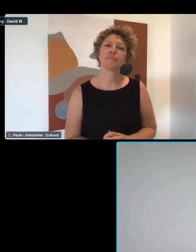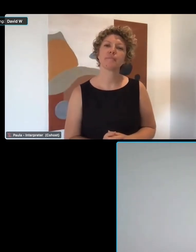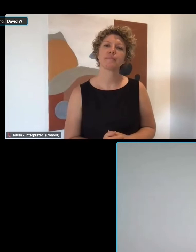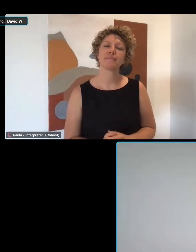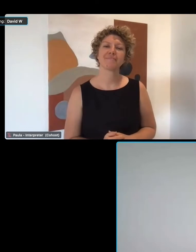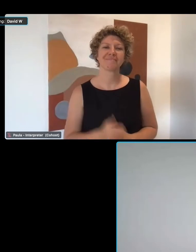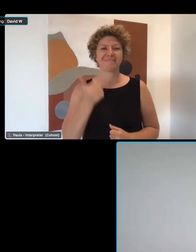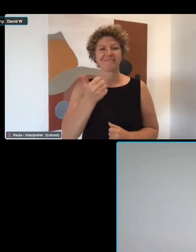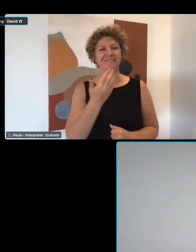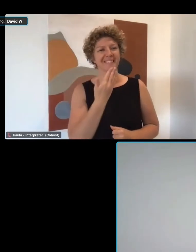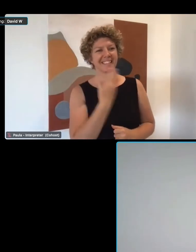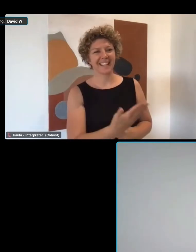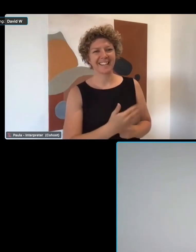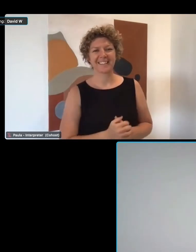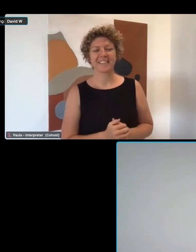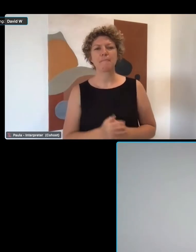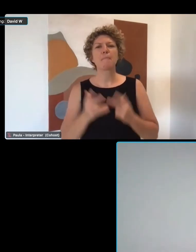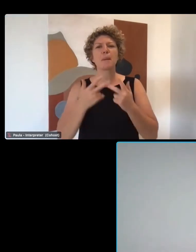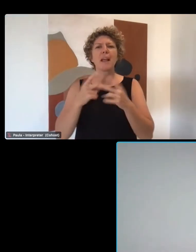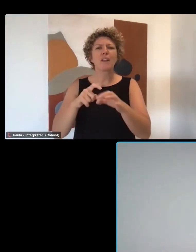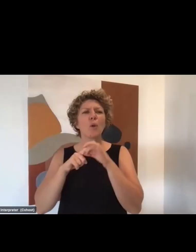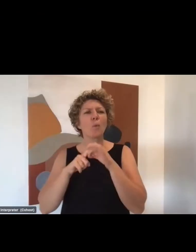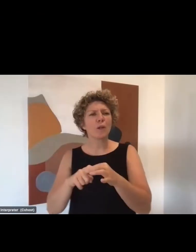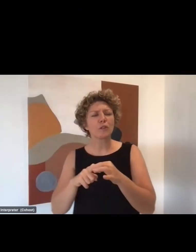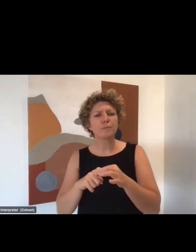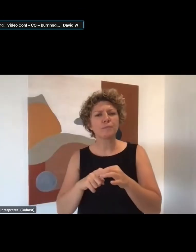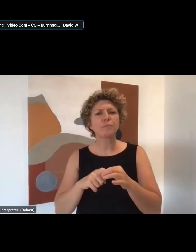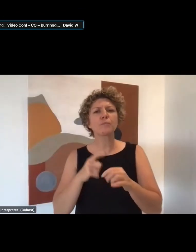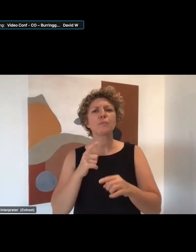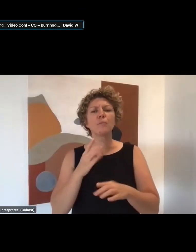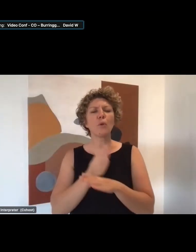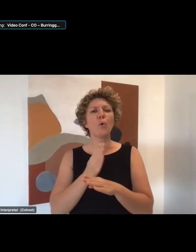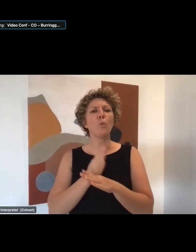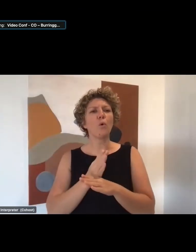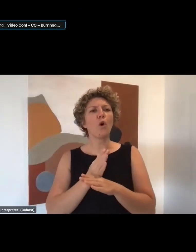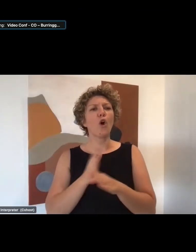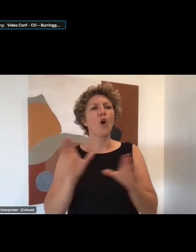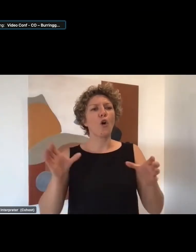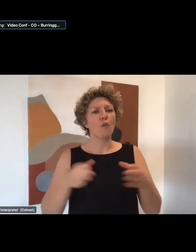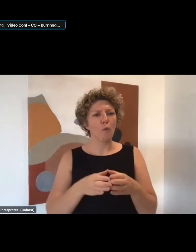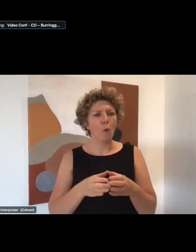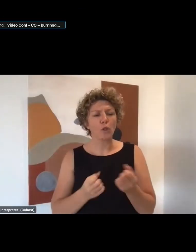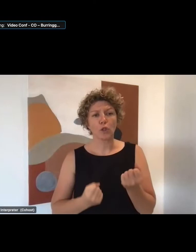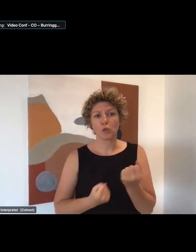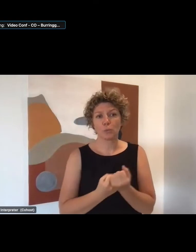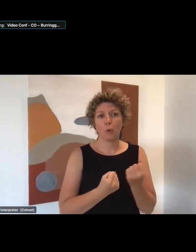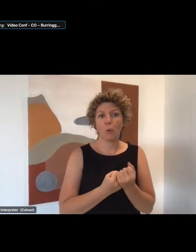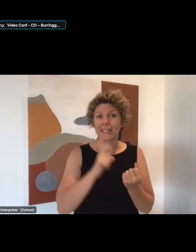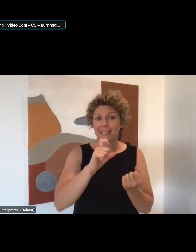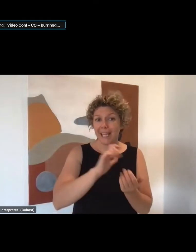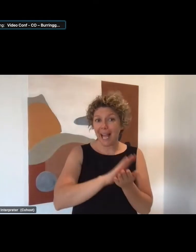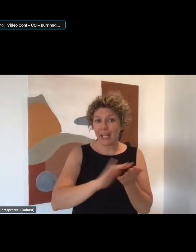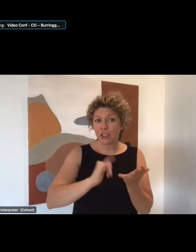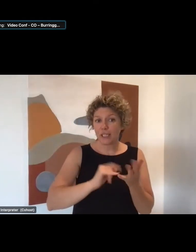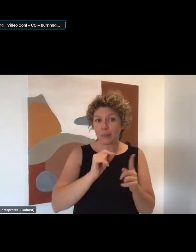Thanks, David. Another question was, does the Workforce Support Program support CHSP providers? Yes, it does.